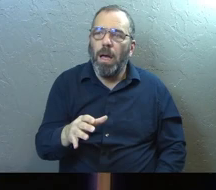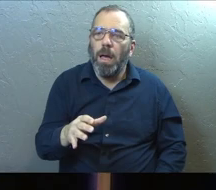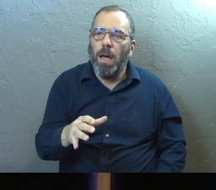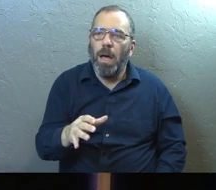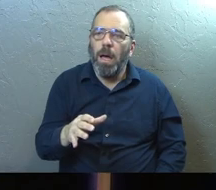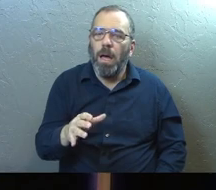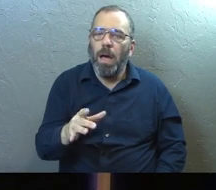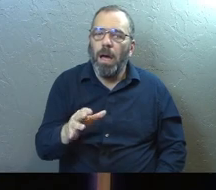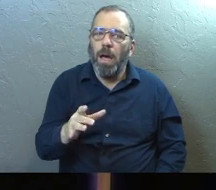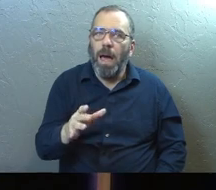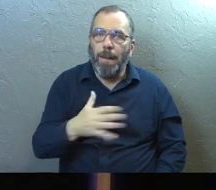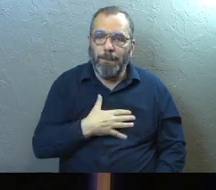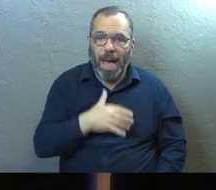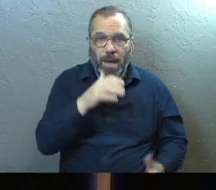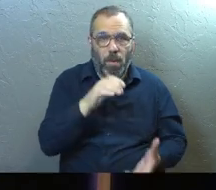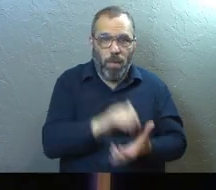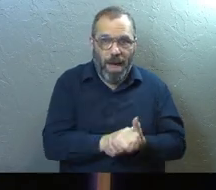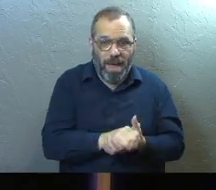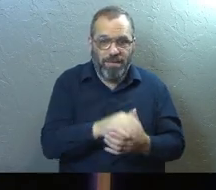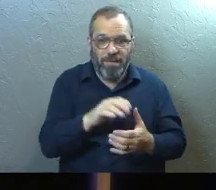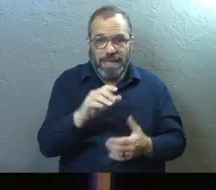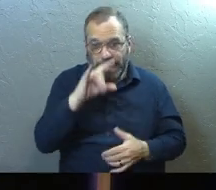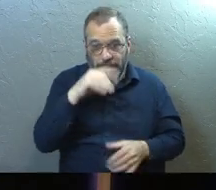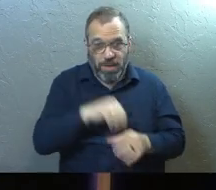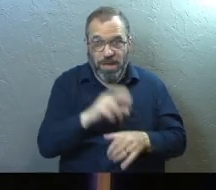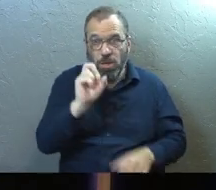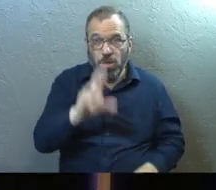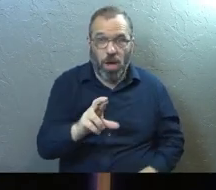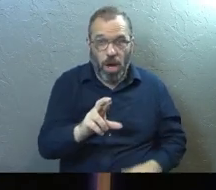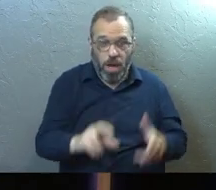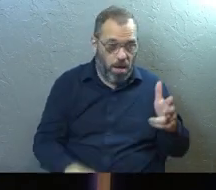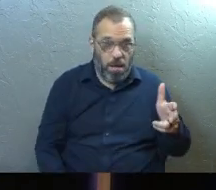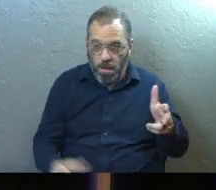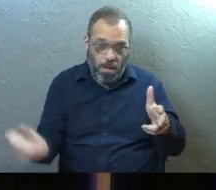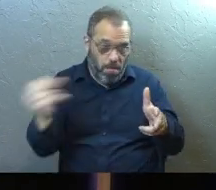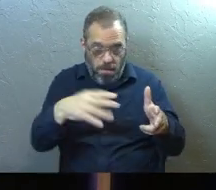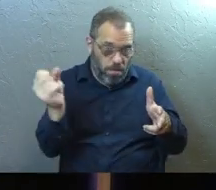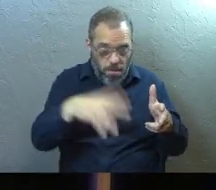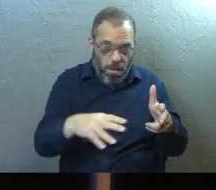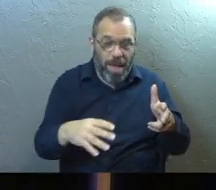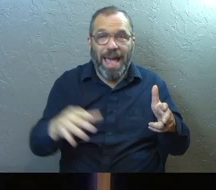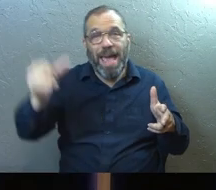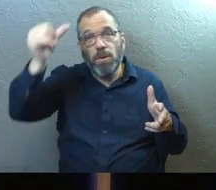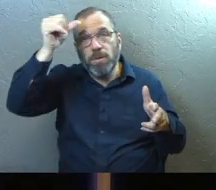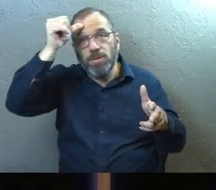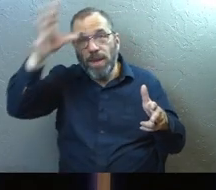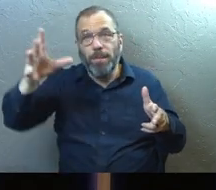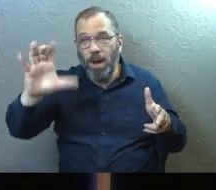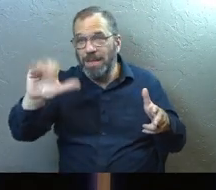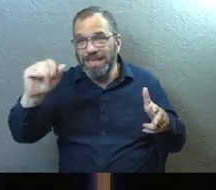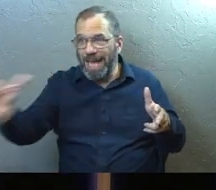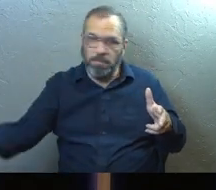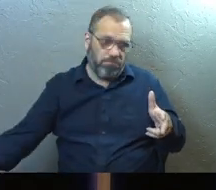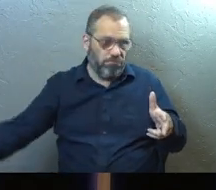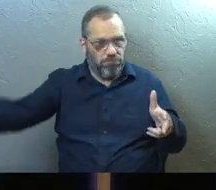But after Linda and the kids were in the car, okay, it was, it was grandpa's case.